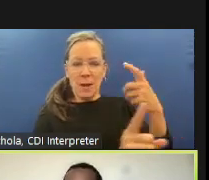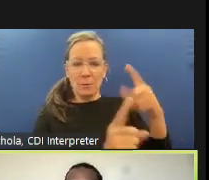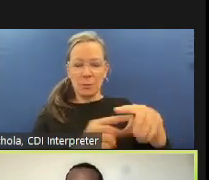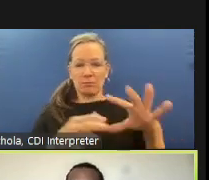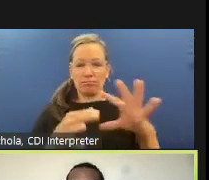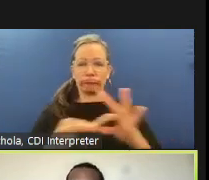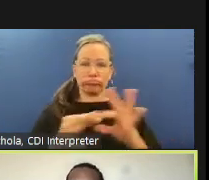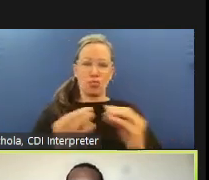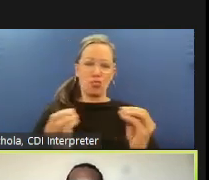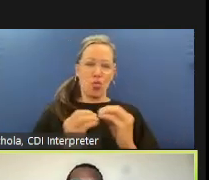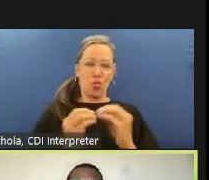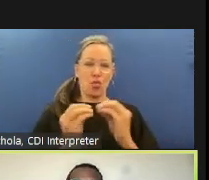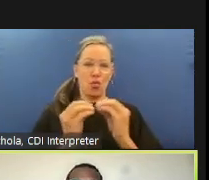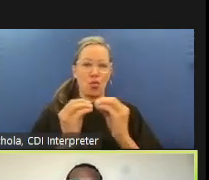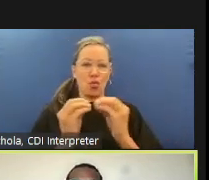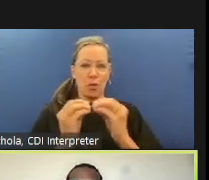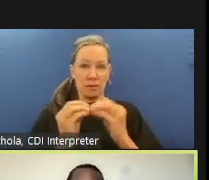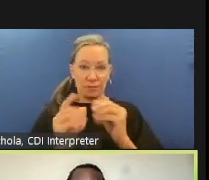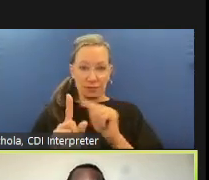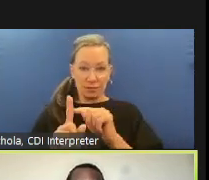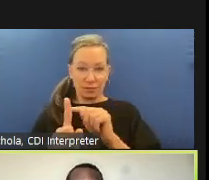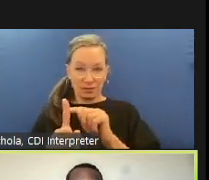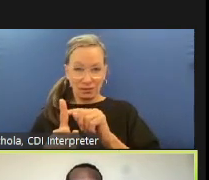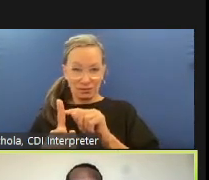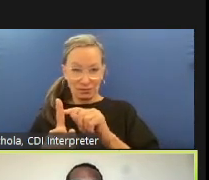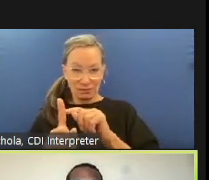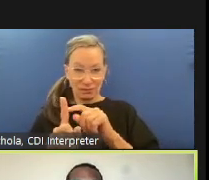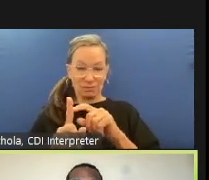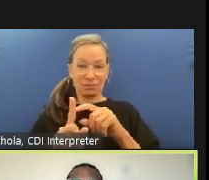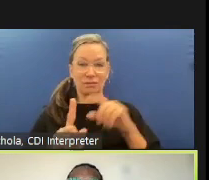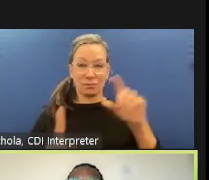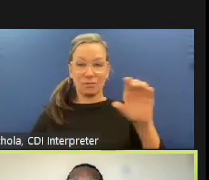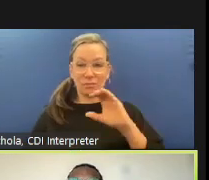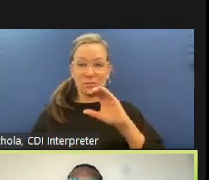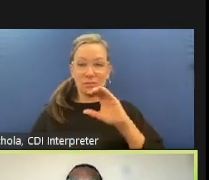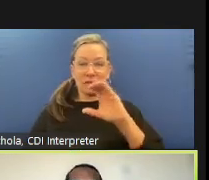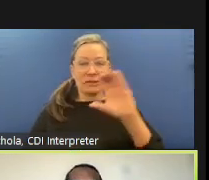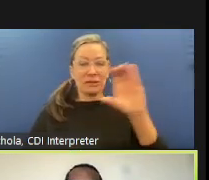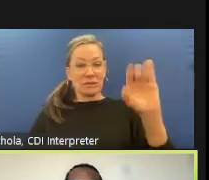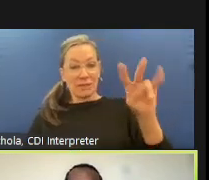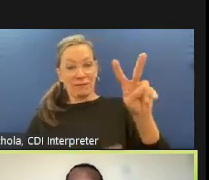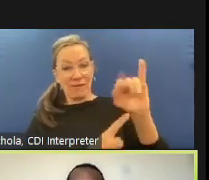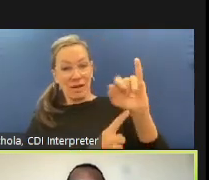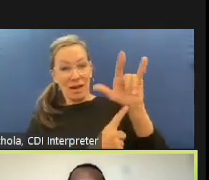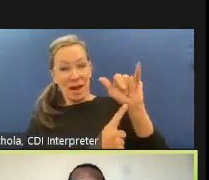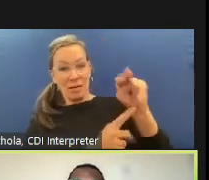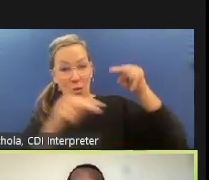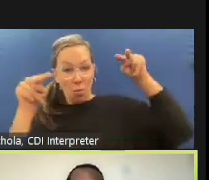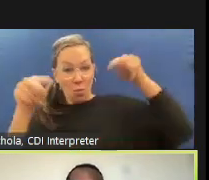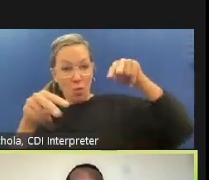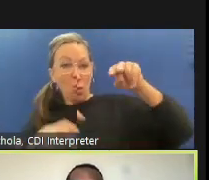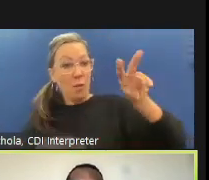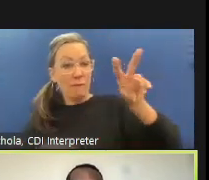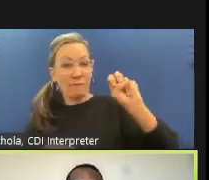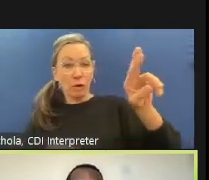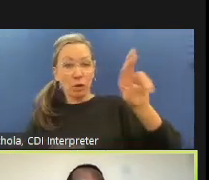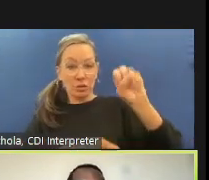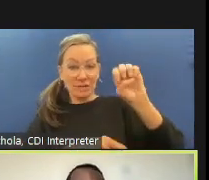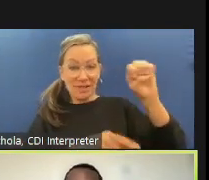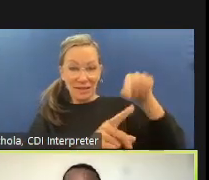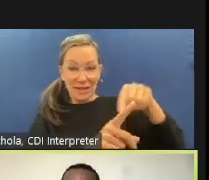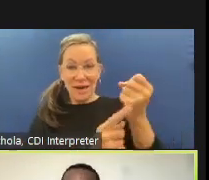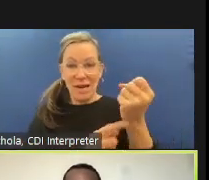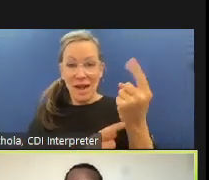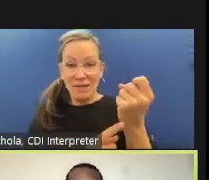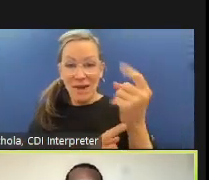marin county based on um assembly bill 1185 so the government code that this has been put into